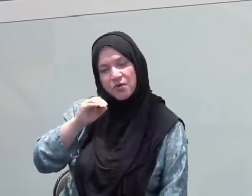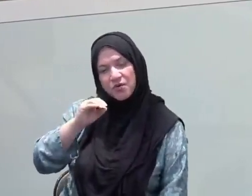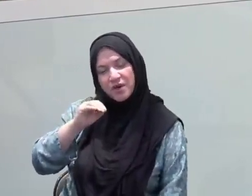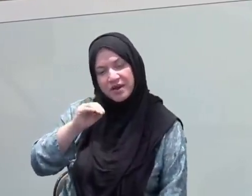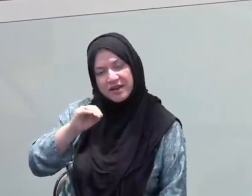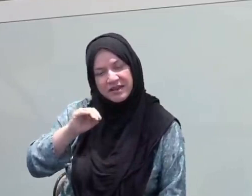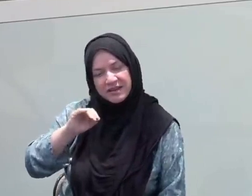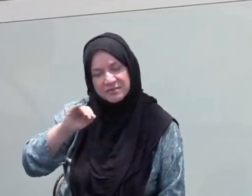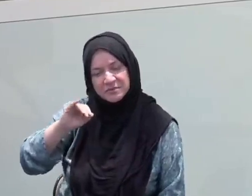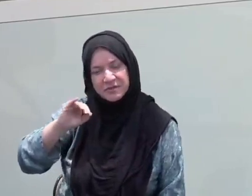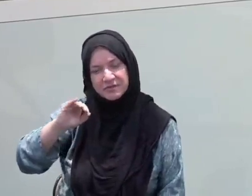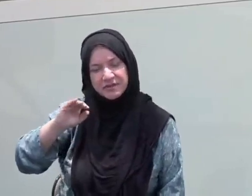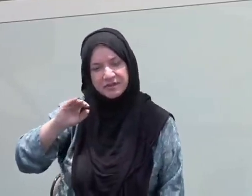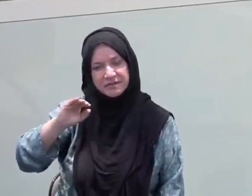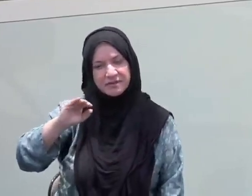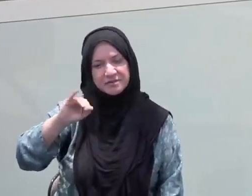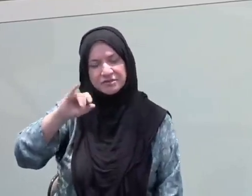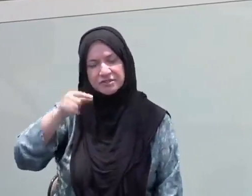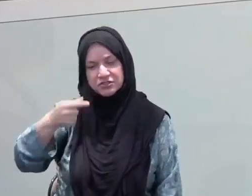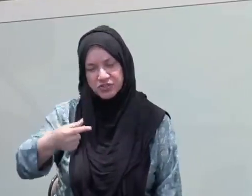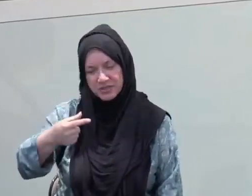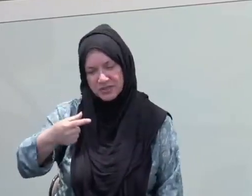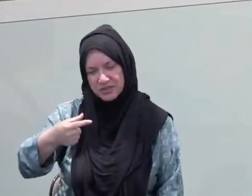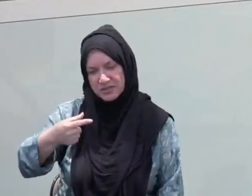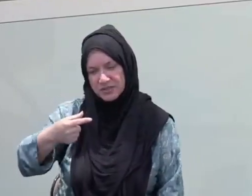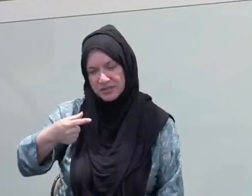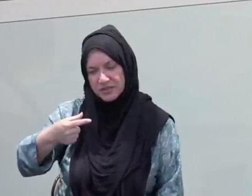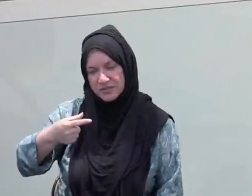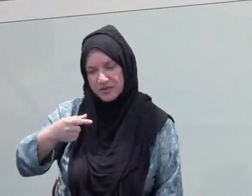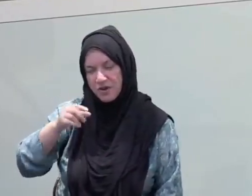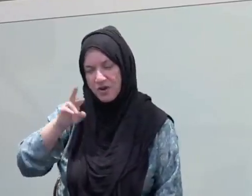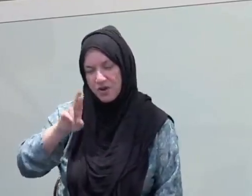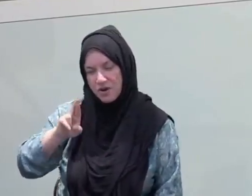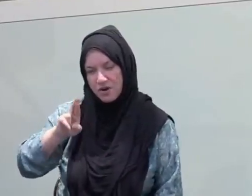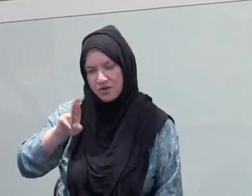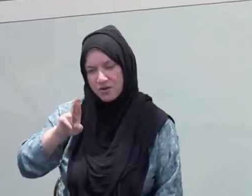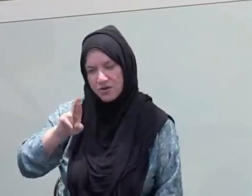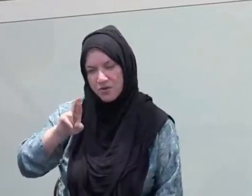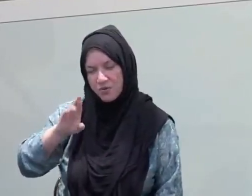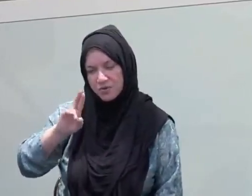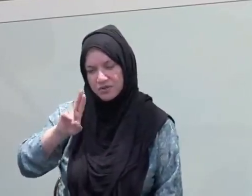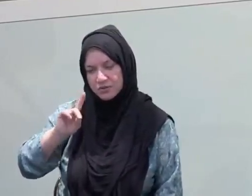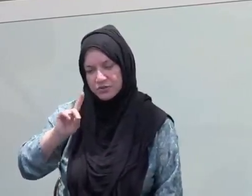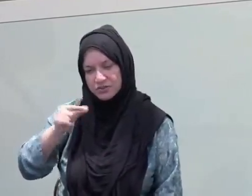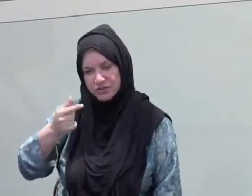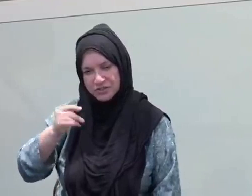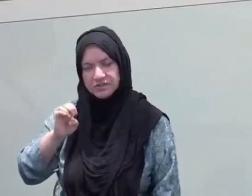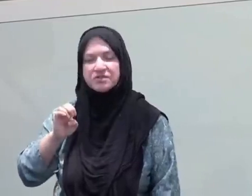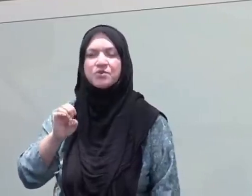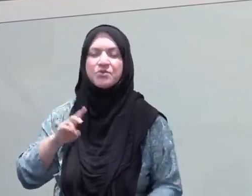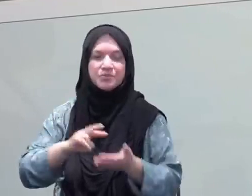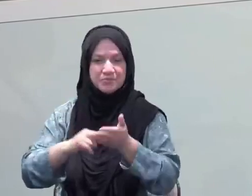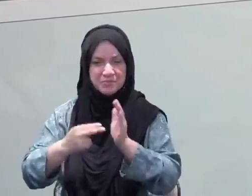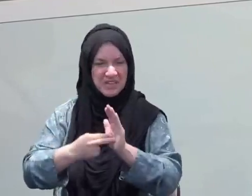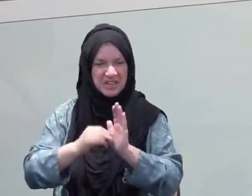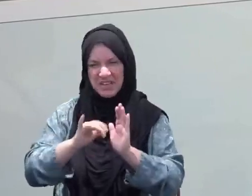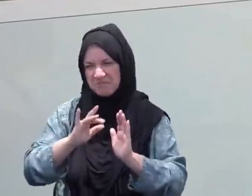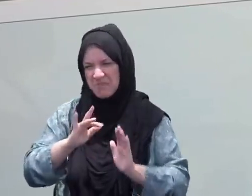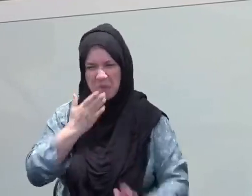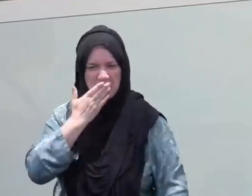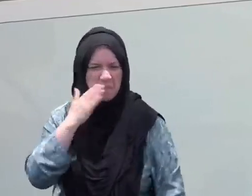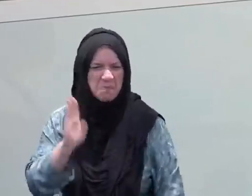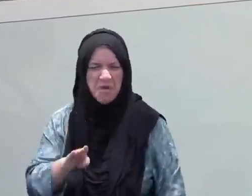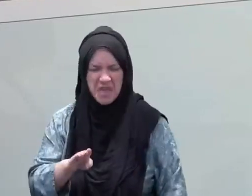have in our heart anything of ill will towards our brothers and our sisters at that point. May Allah subhanahu wa ta'ala clear our hearts of that which is displeasing to him